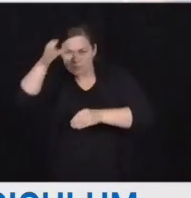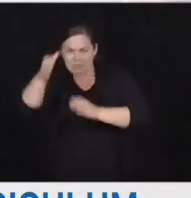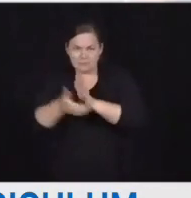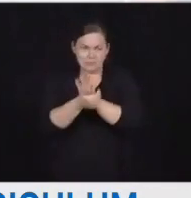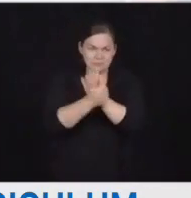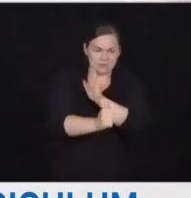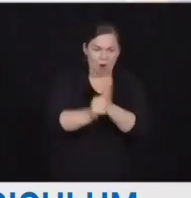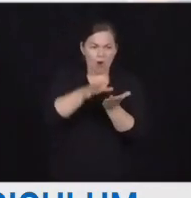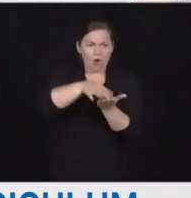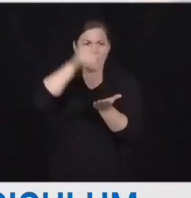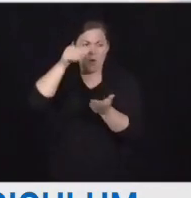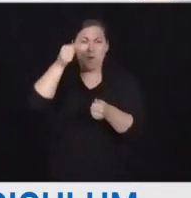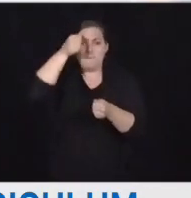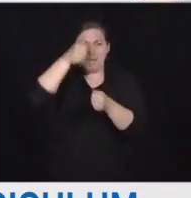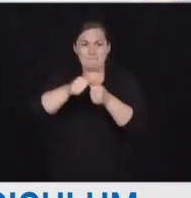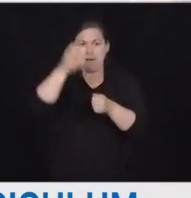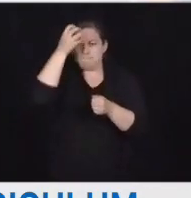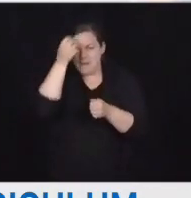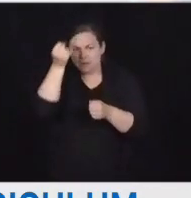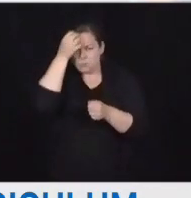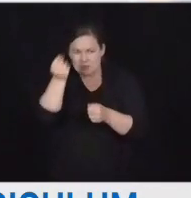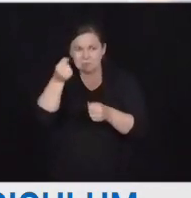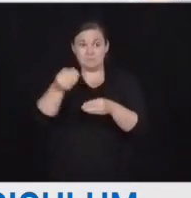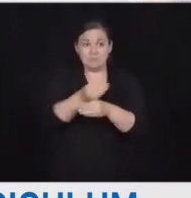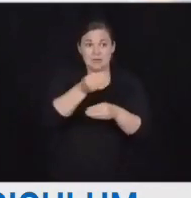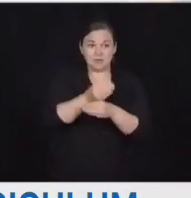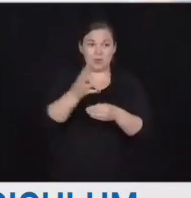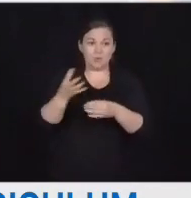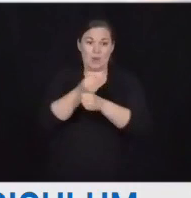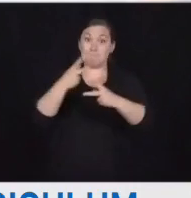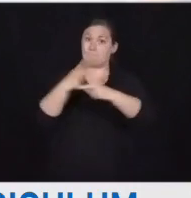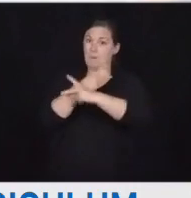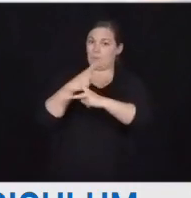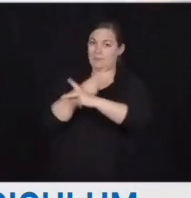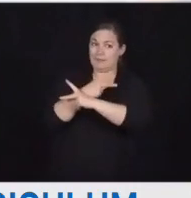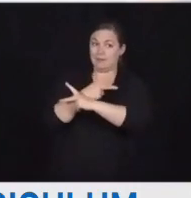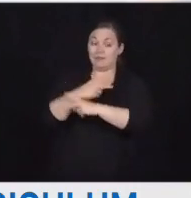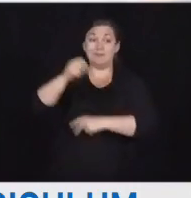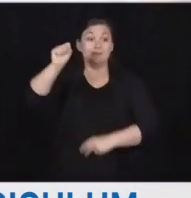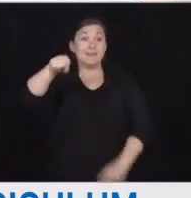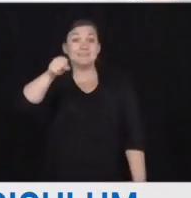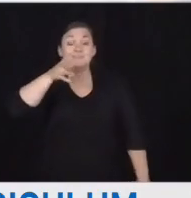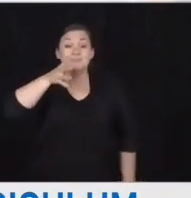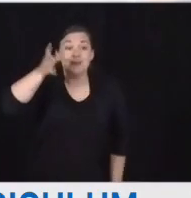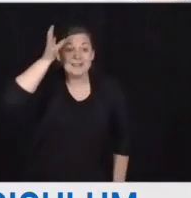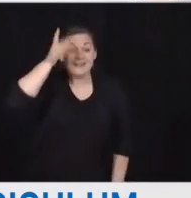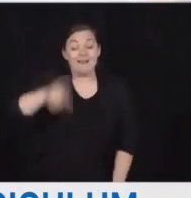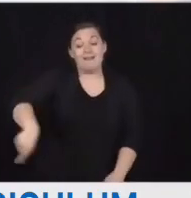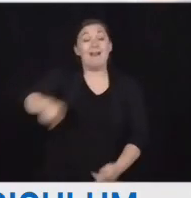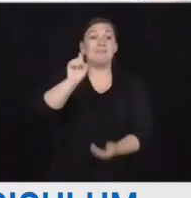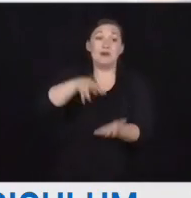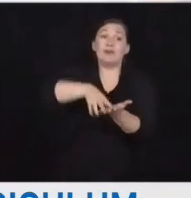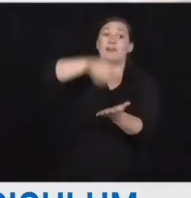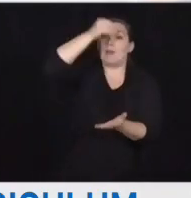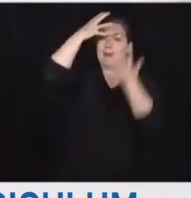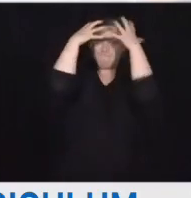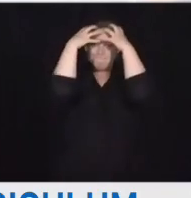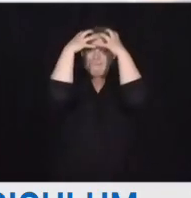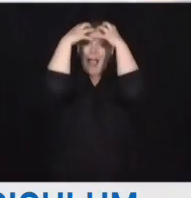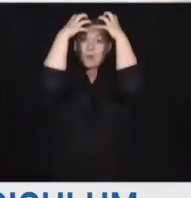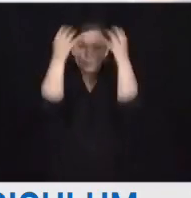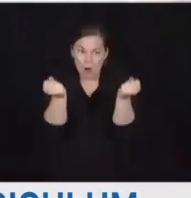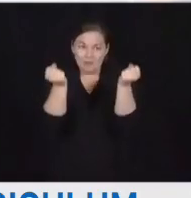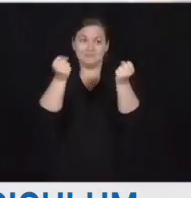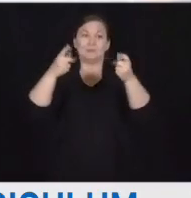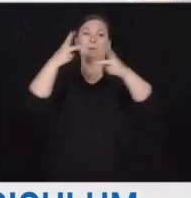budgeting and understanding interest and debt. And last, using relevant, current, practical examples so students can